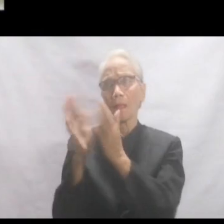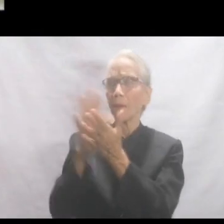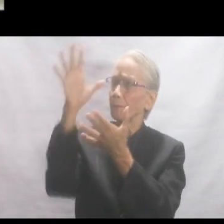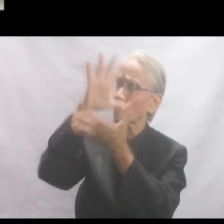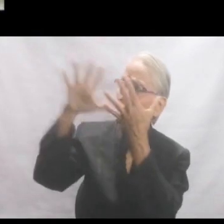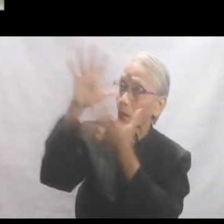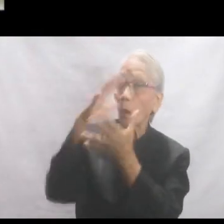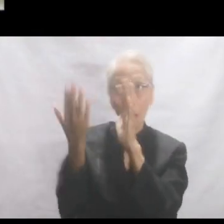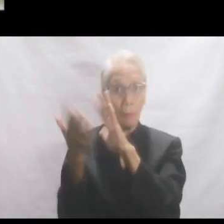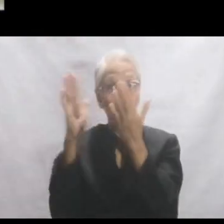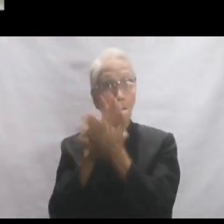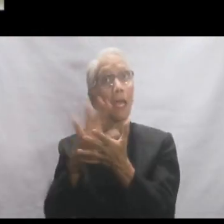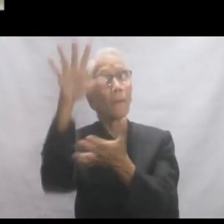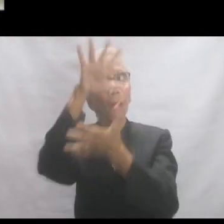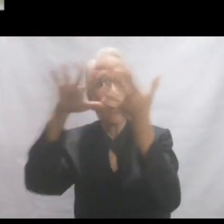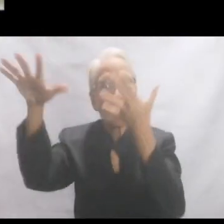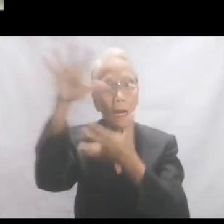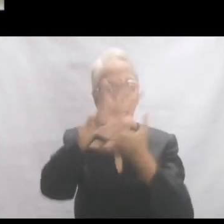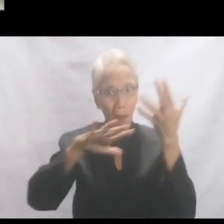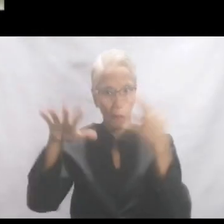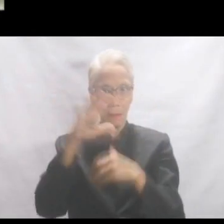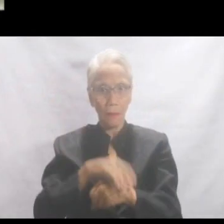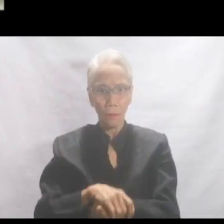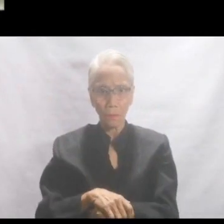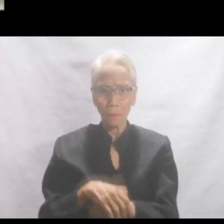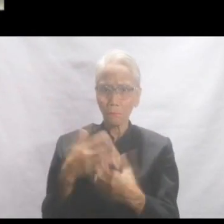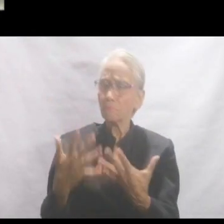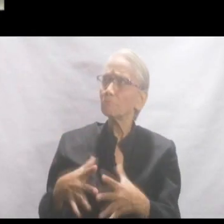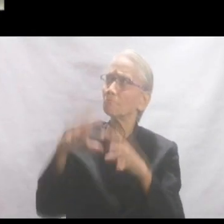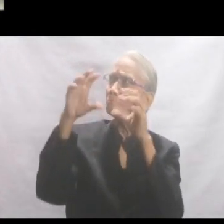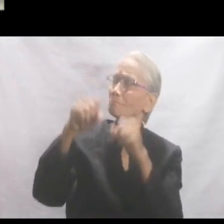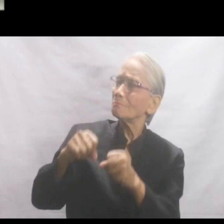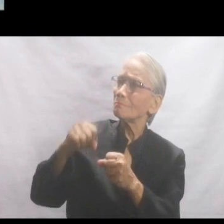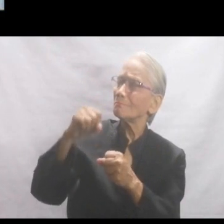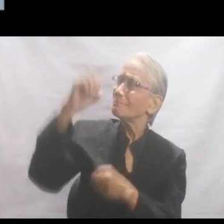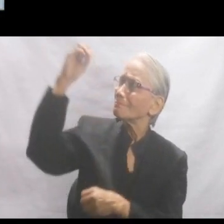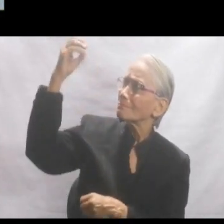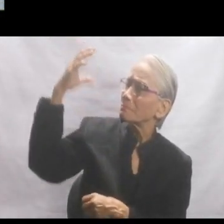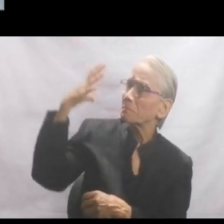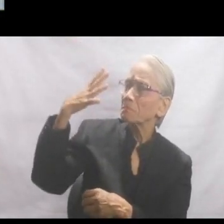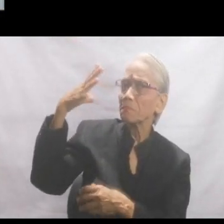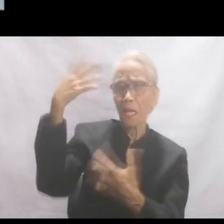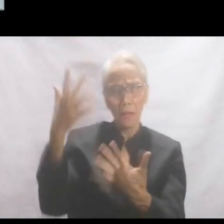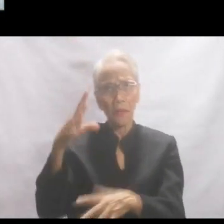a cloud he was, and he lay between the sun and the earth. He caught the sun's beams and held them, and four days in